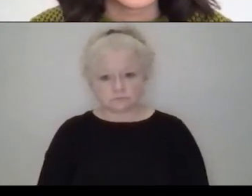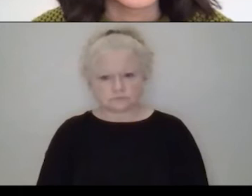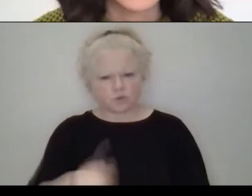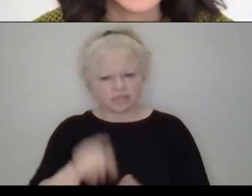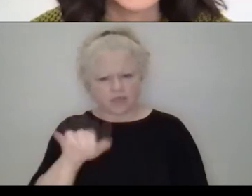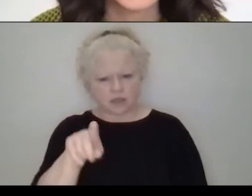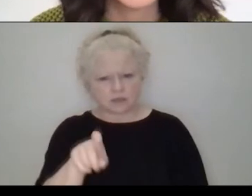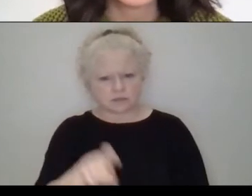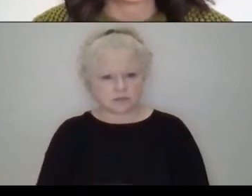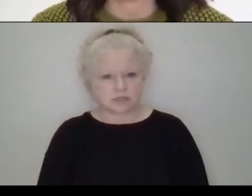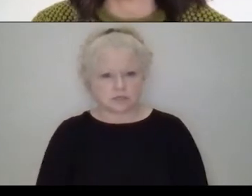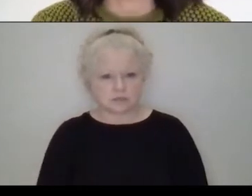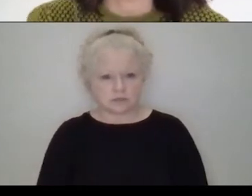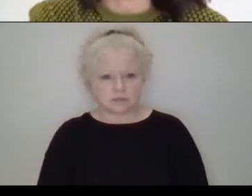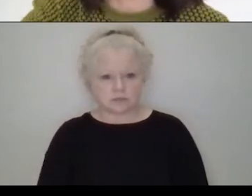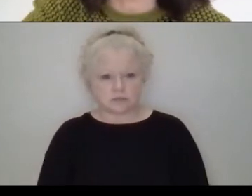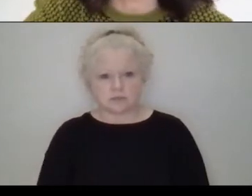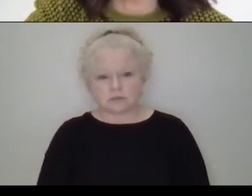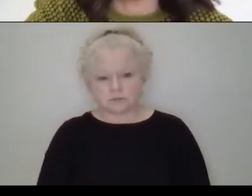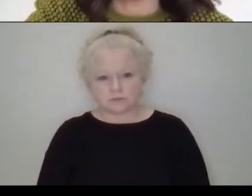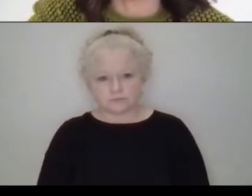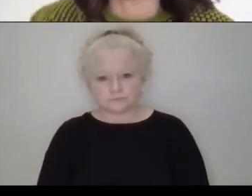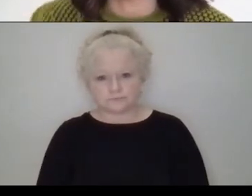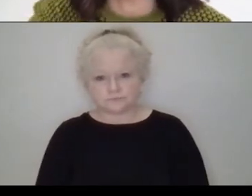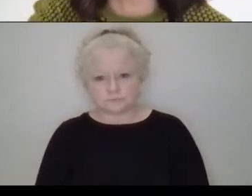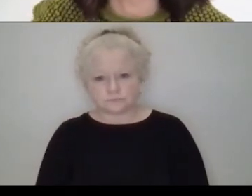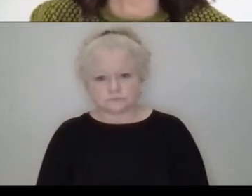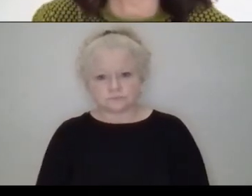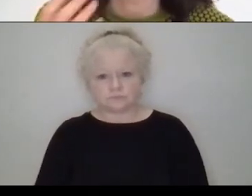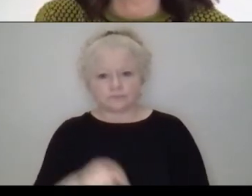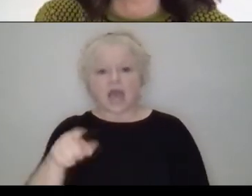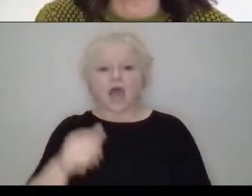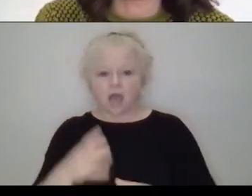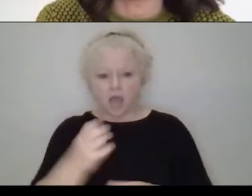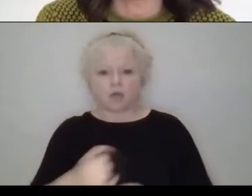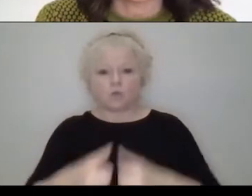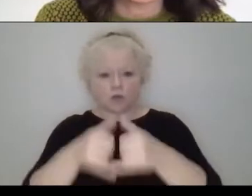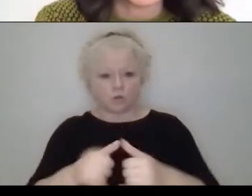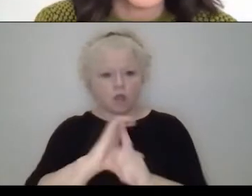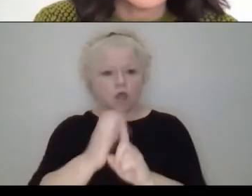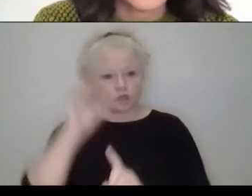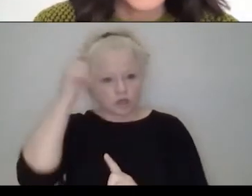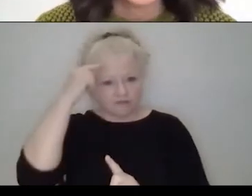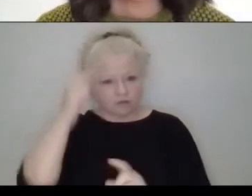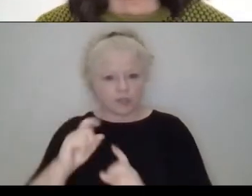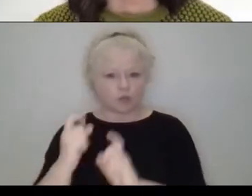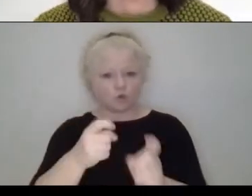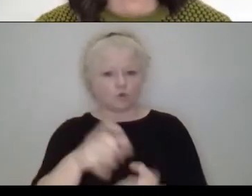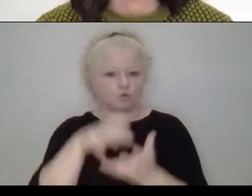one? Uh, that's pieces, uh, when I won a special, uh, cultural government grant from Mexico